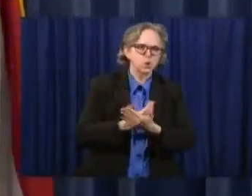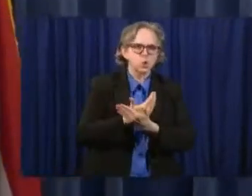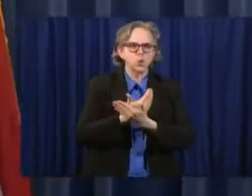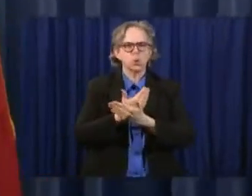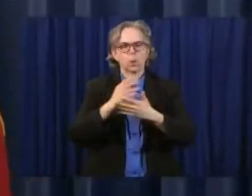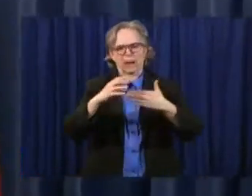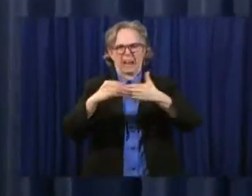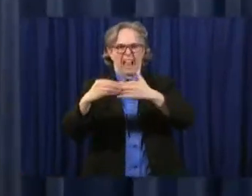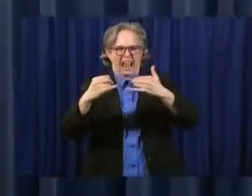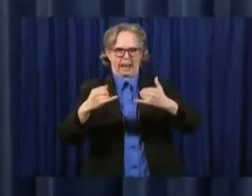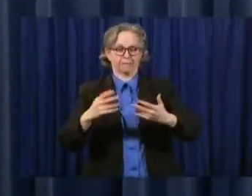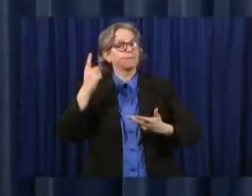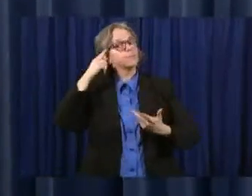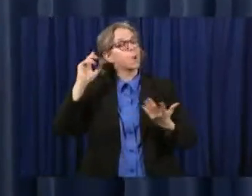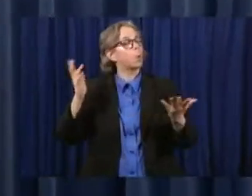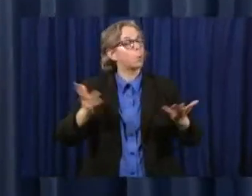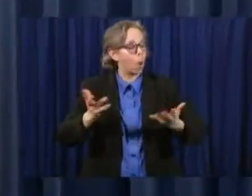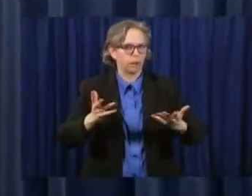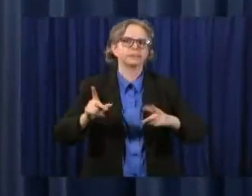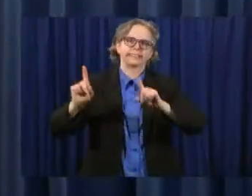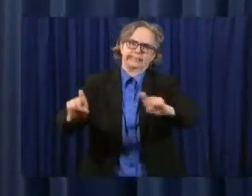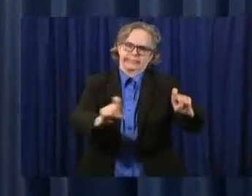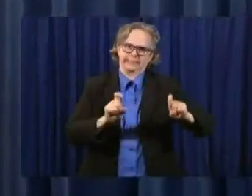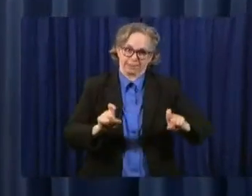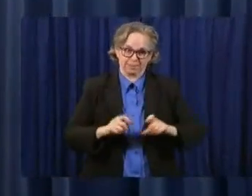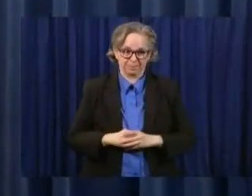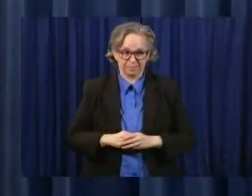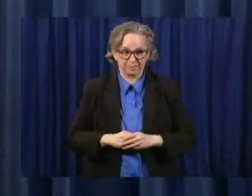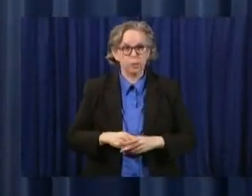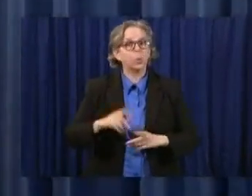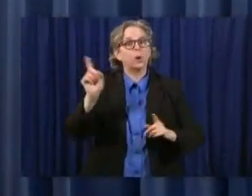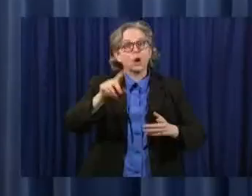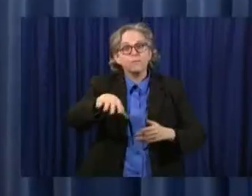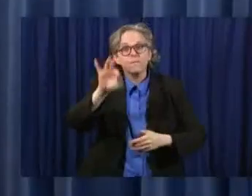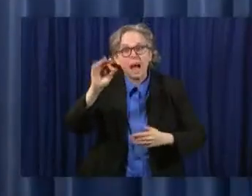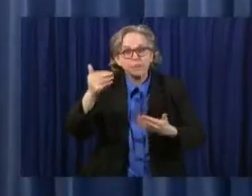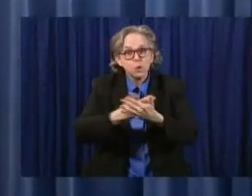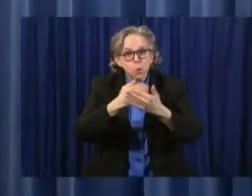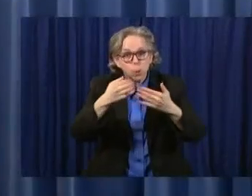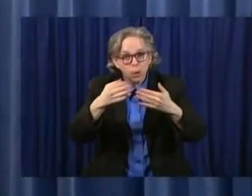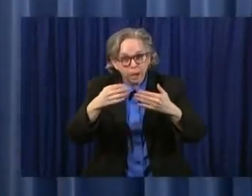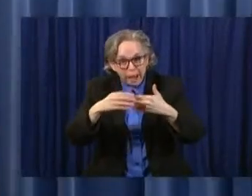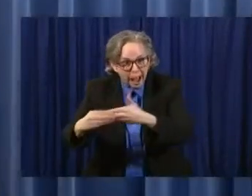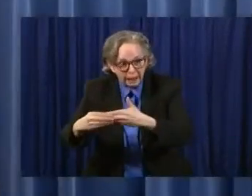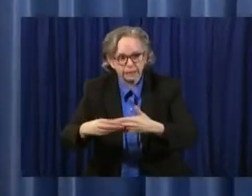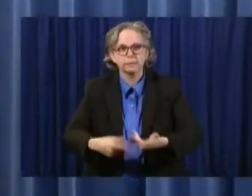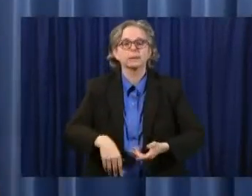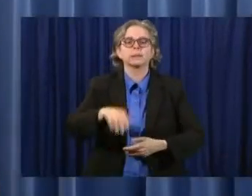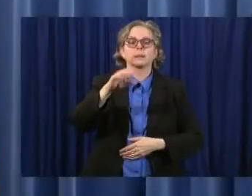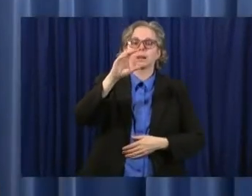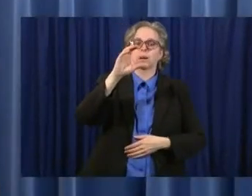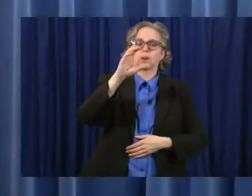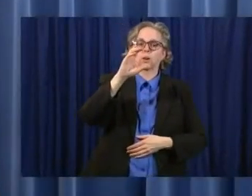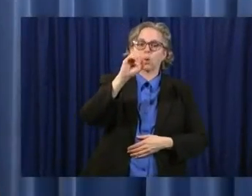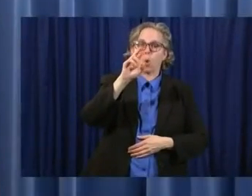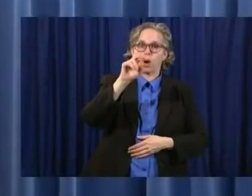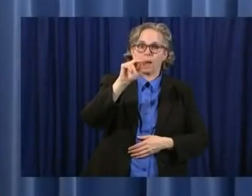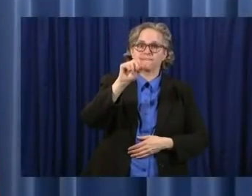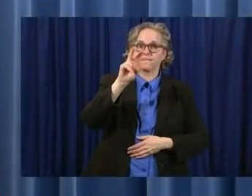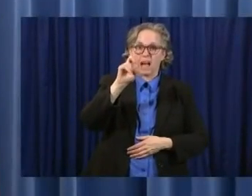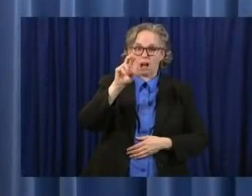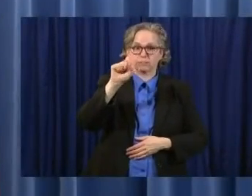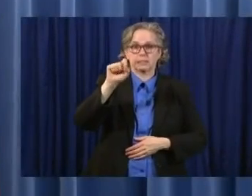.ohio.gov. Early and rapid identification will help local